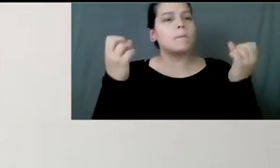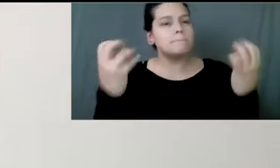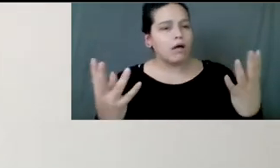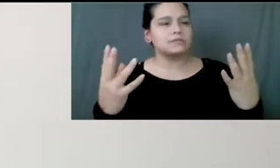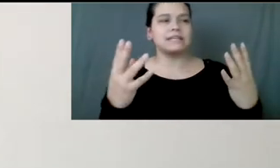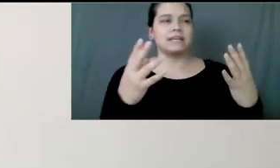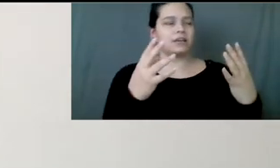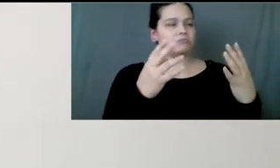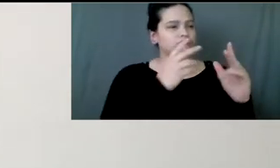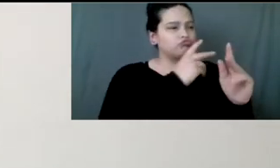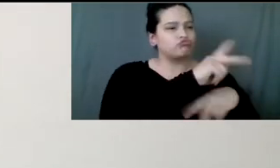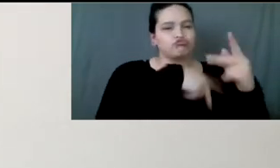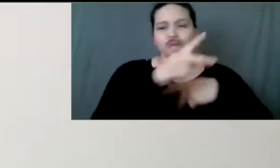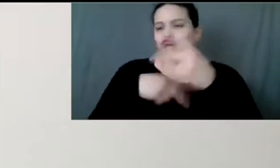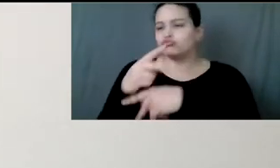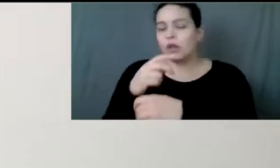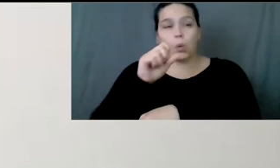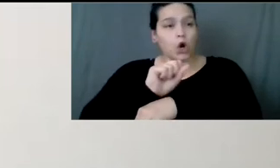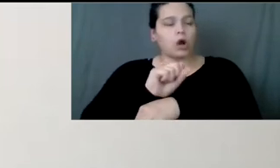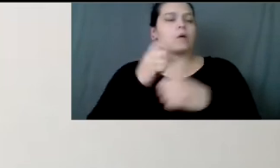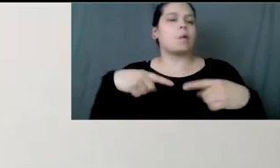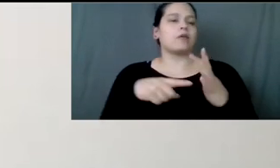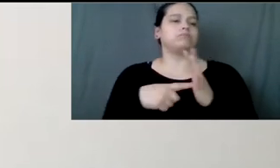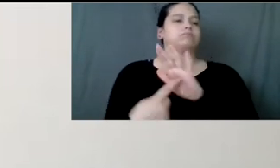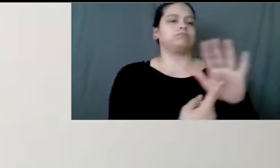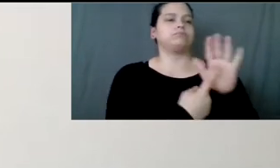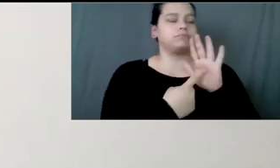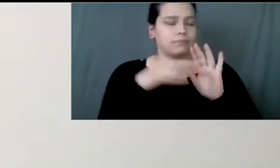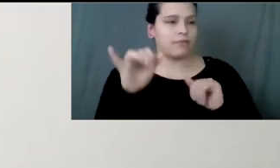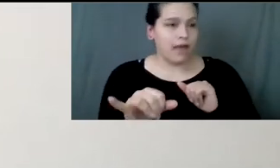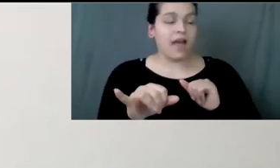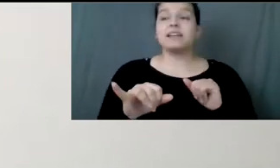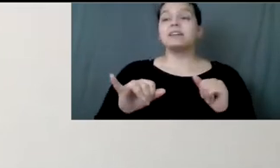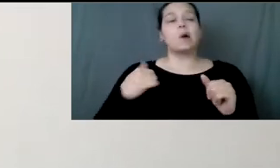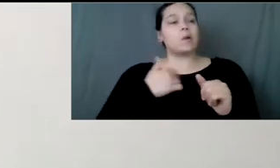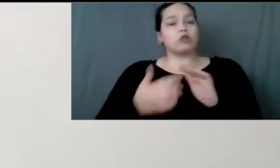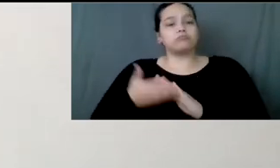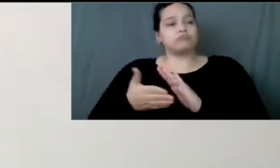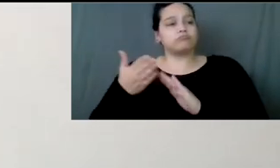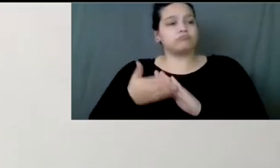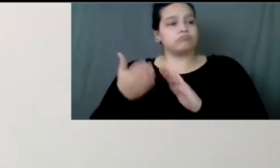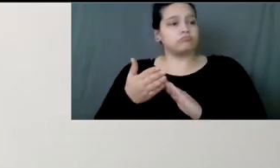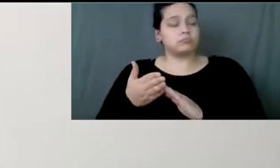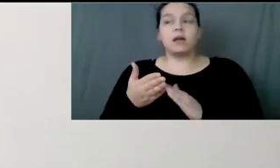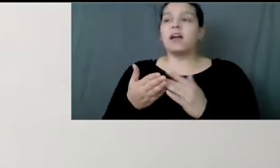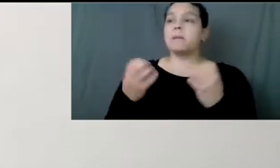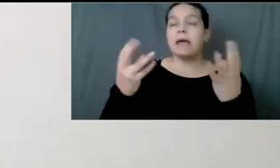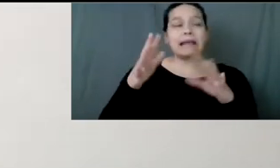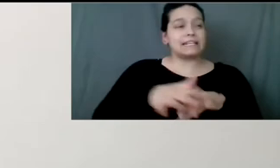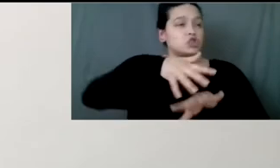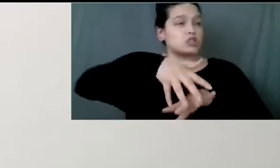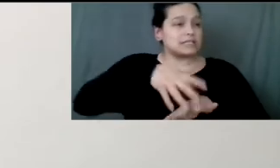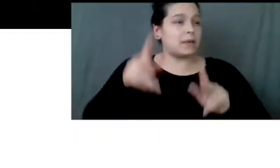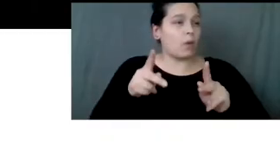work. Our organization is founded and operated by indigenous people working in a variety of media fields across the world.